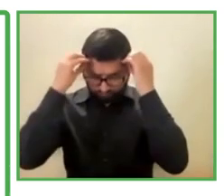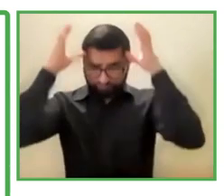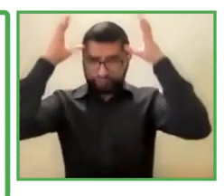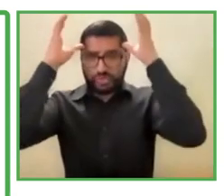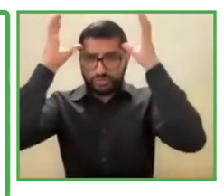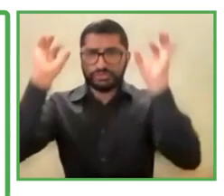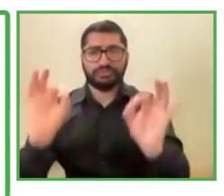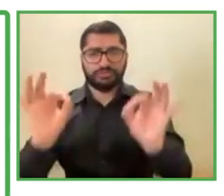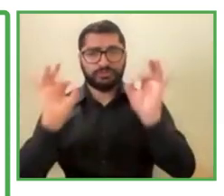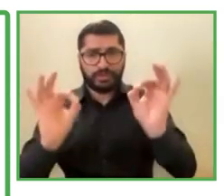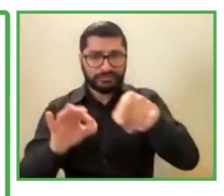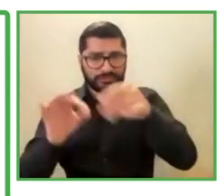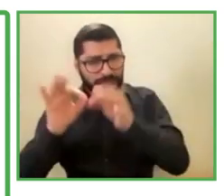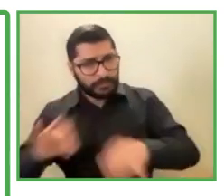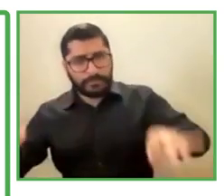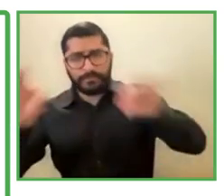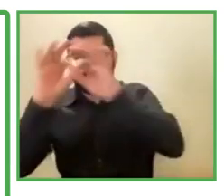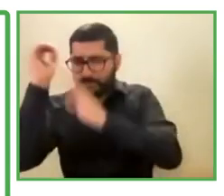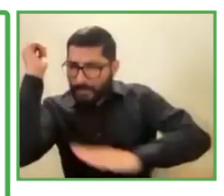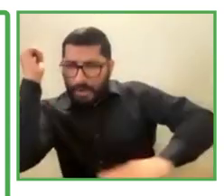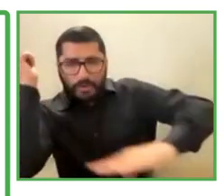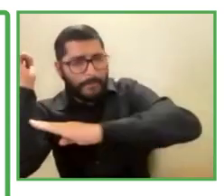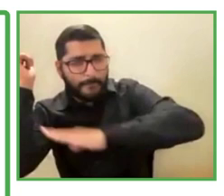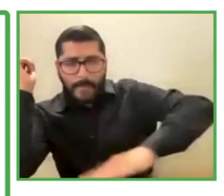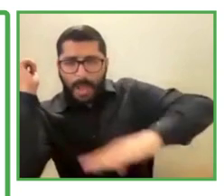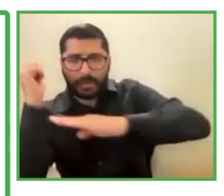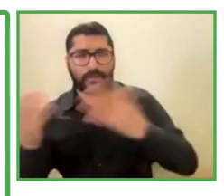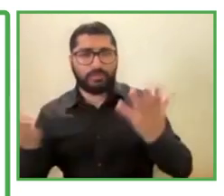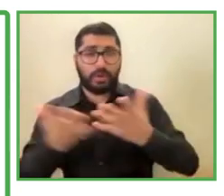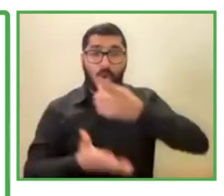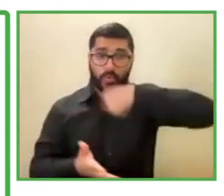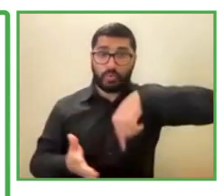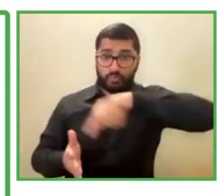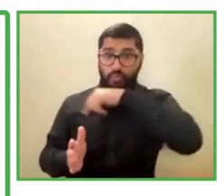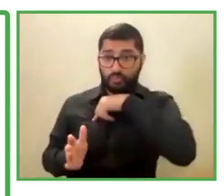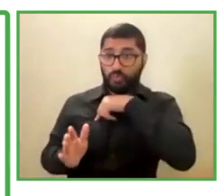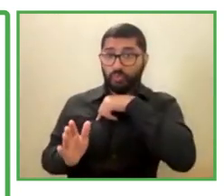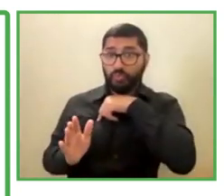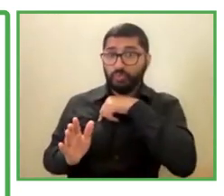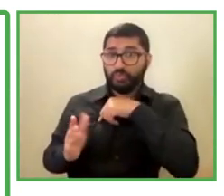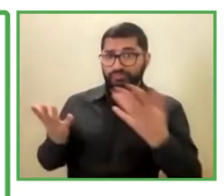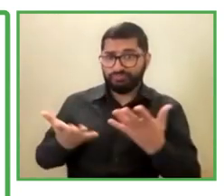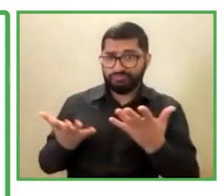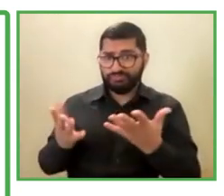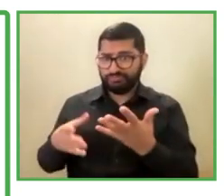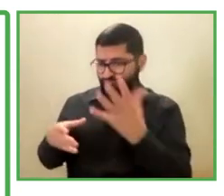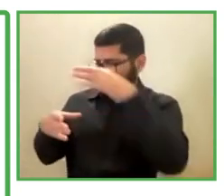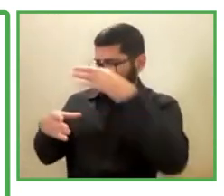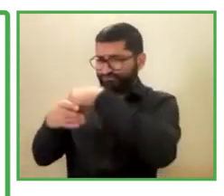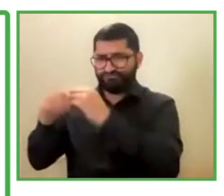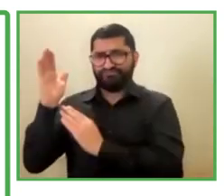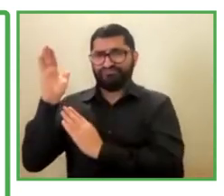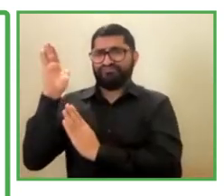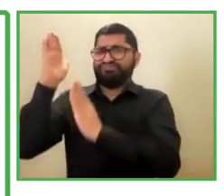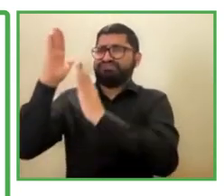these are. Our. Our. pillars and action groups are the ones you